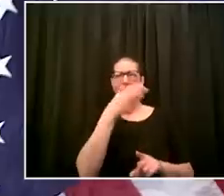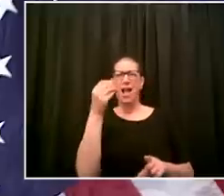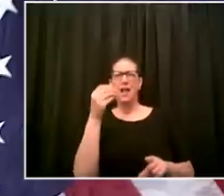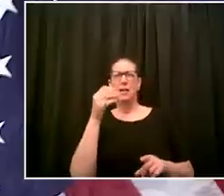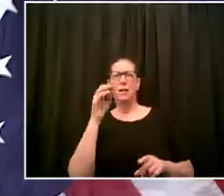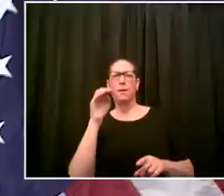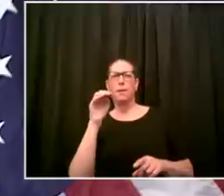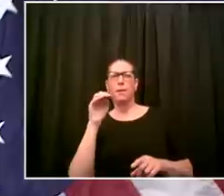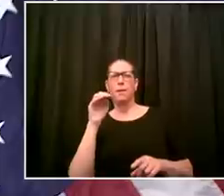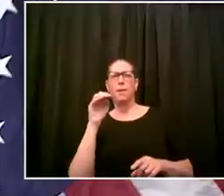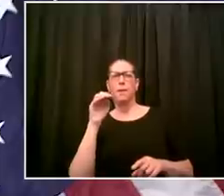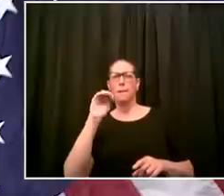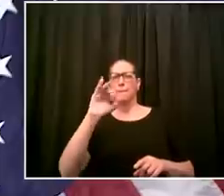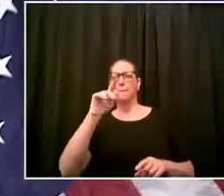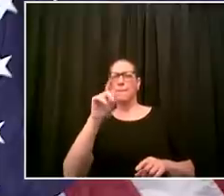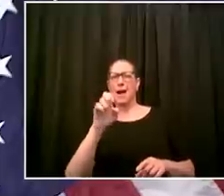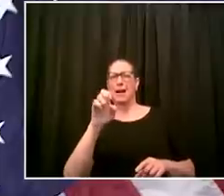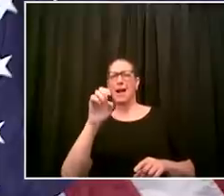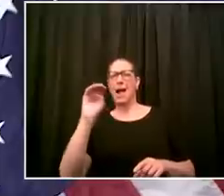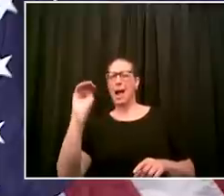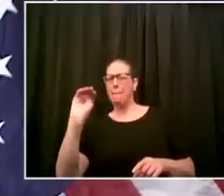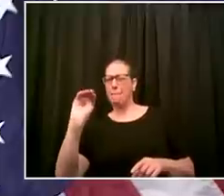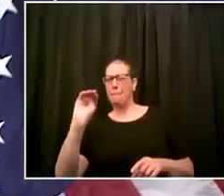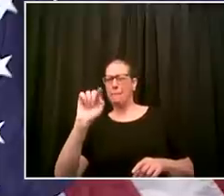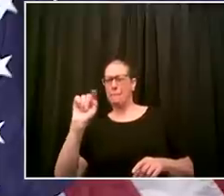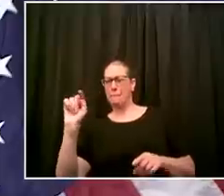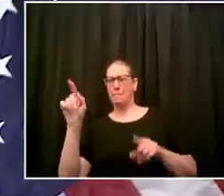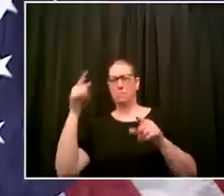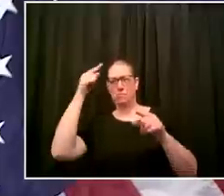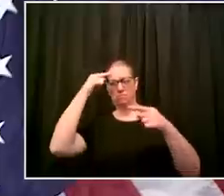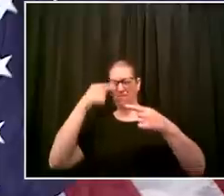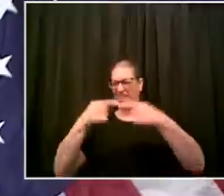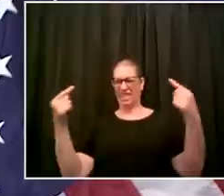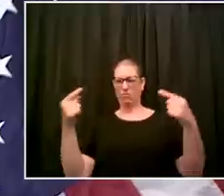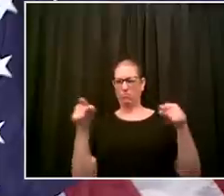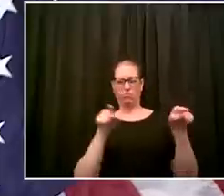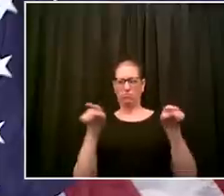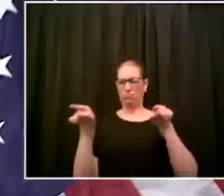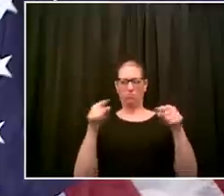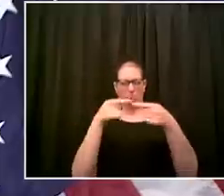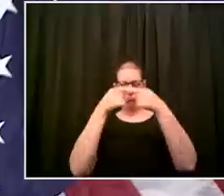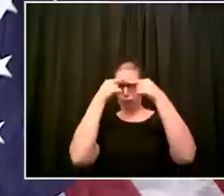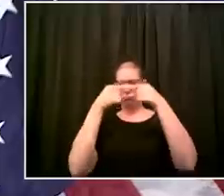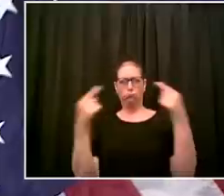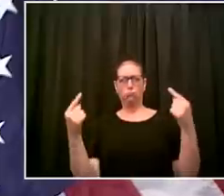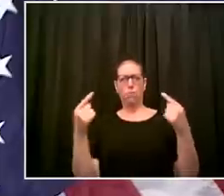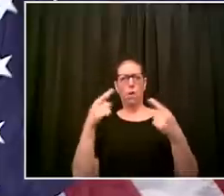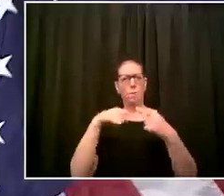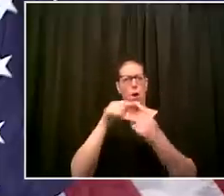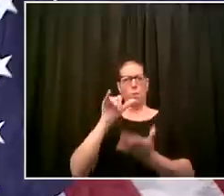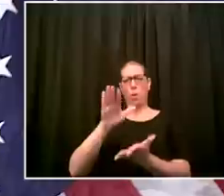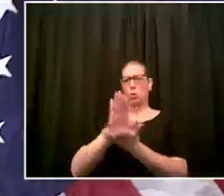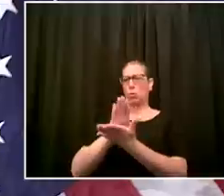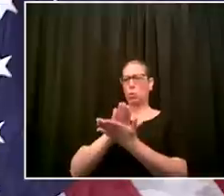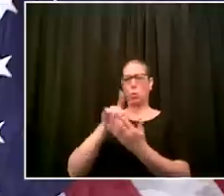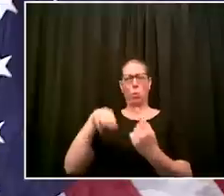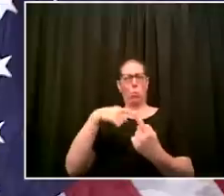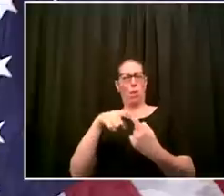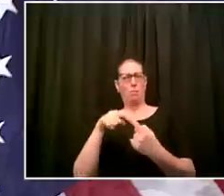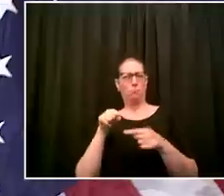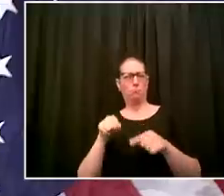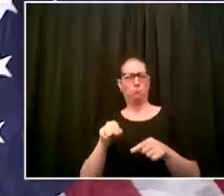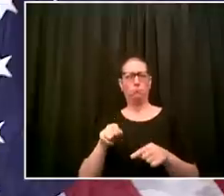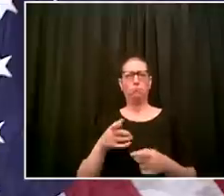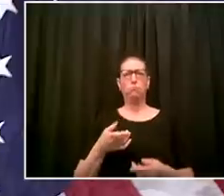said that the teachers need to know within two to three weeks whether the plan is full reopening hybrid reopening